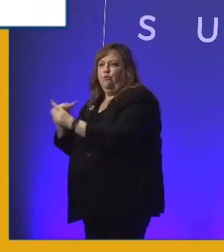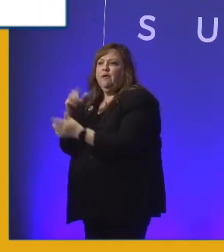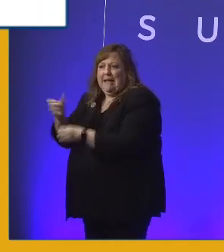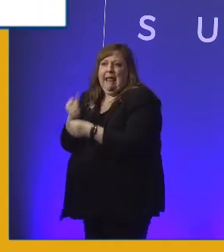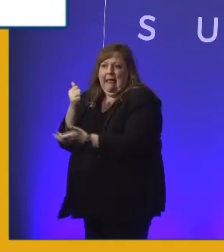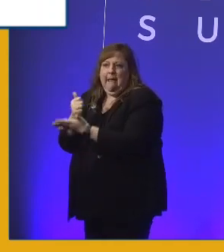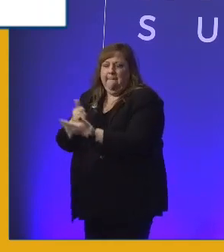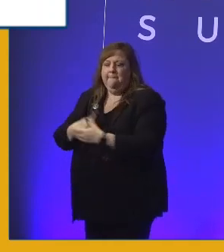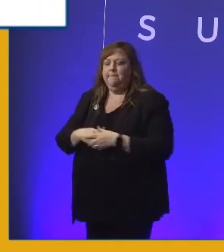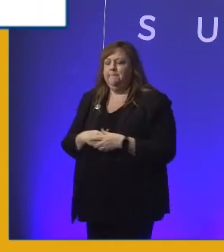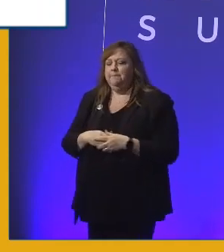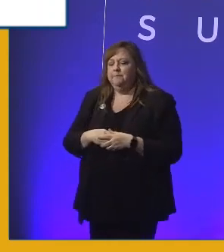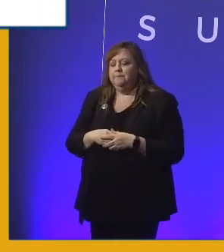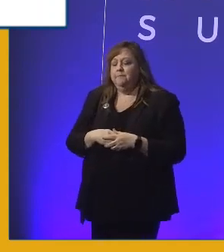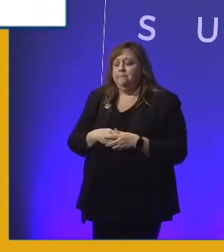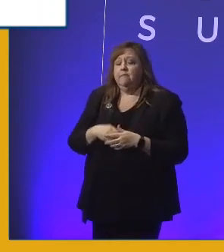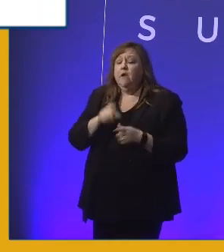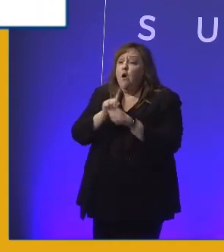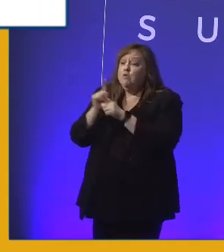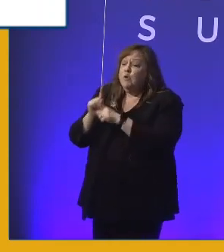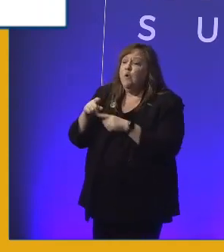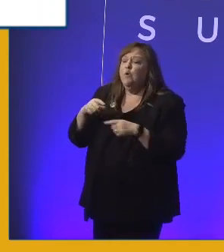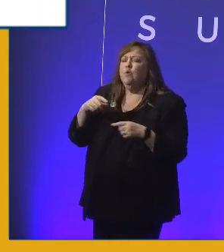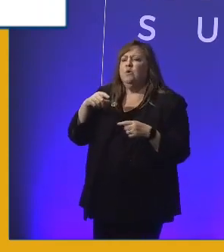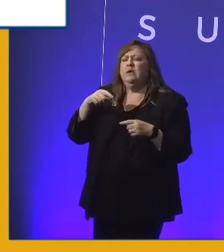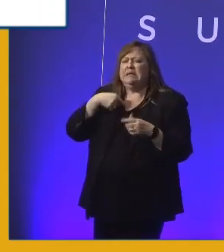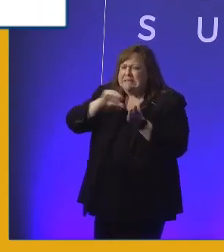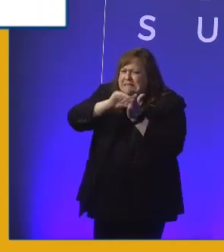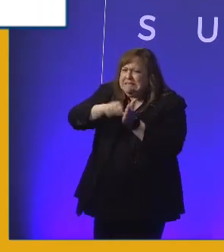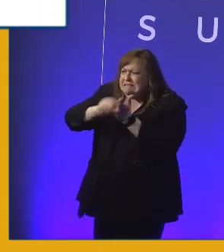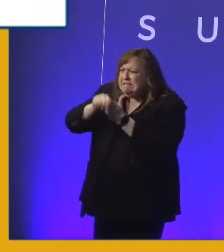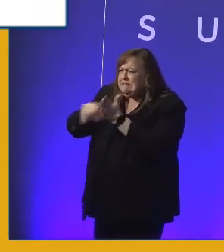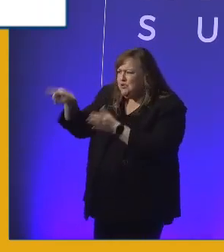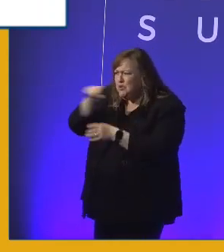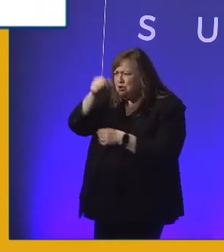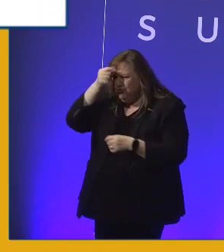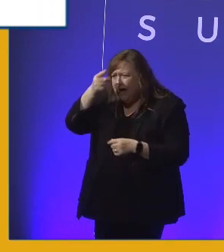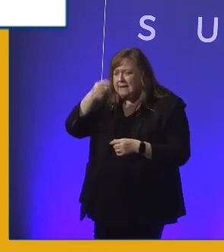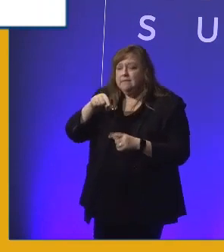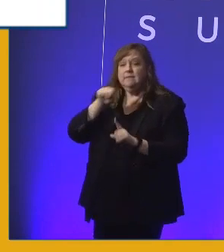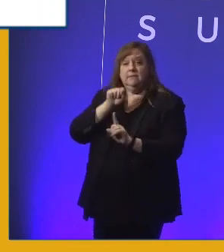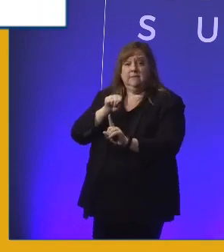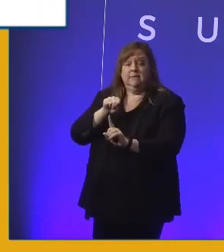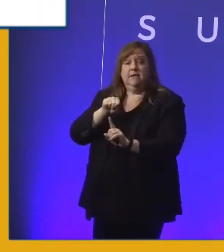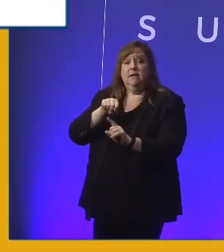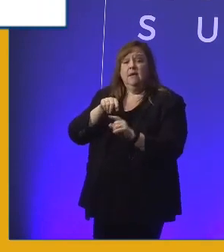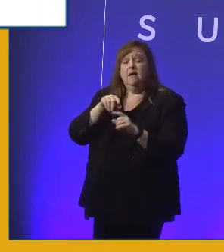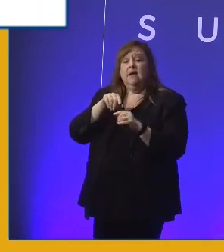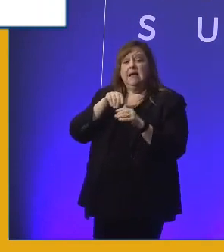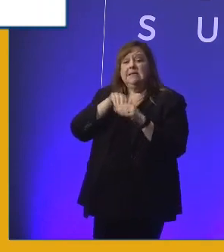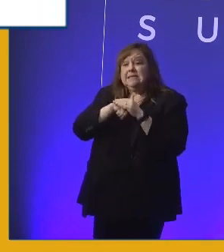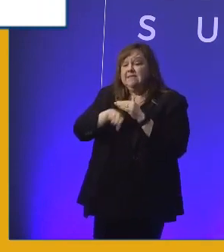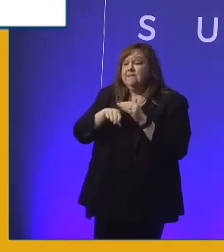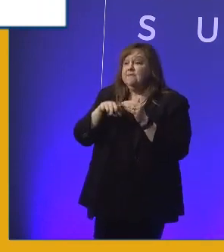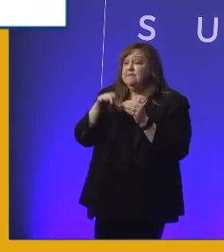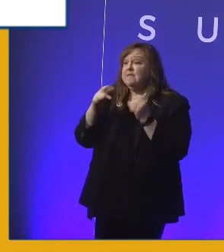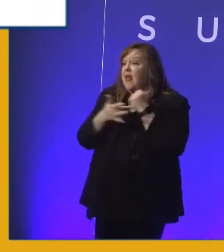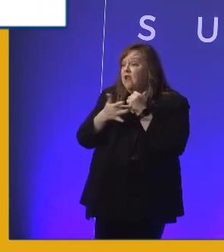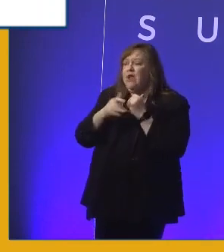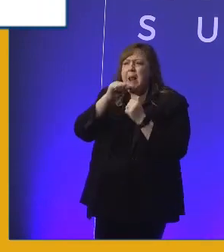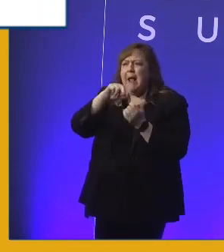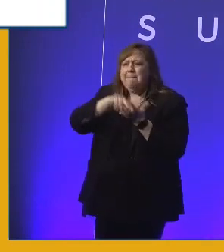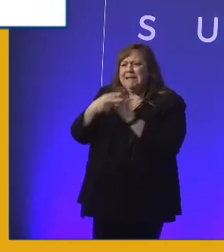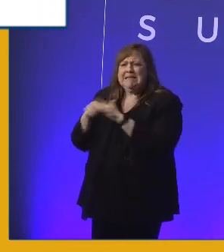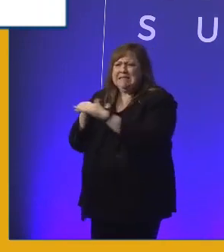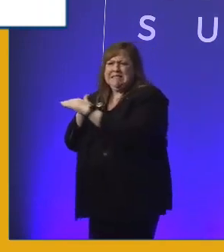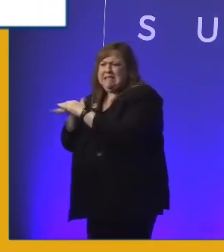The other thing I just want to make sure we really understand as we get through this session is assistive technology is not accessibility. It's